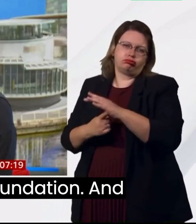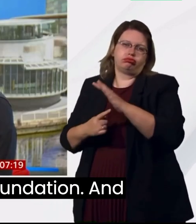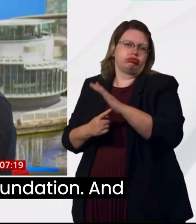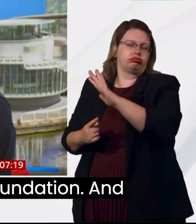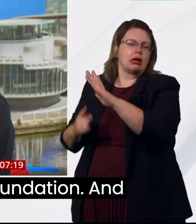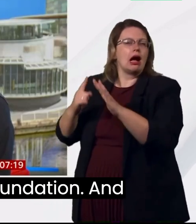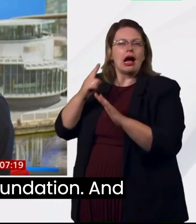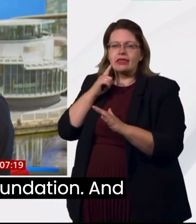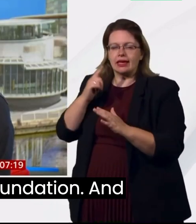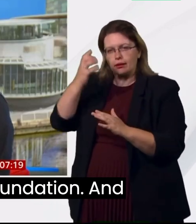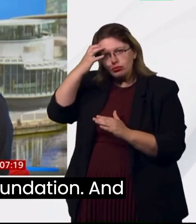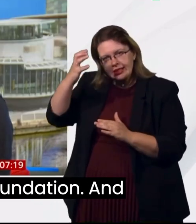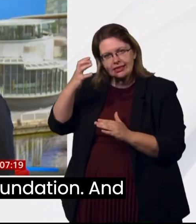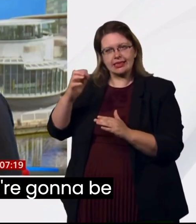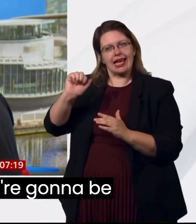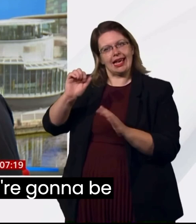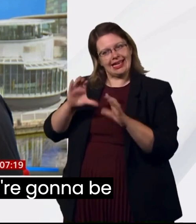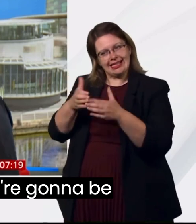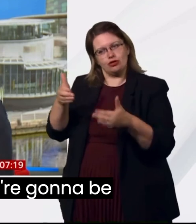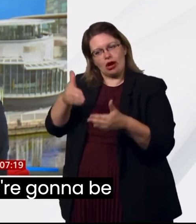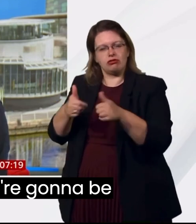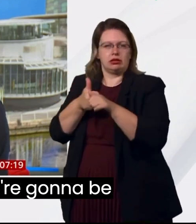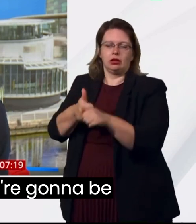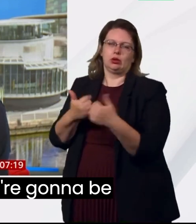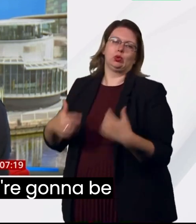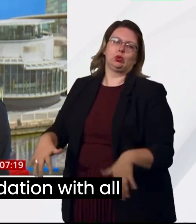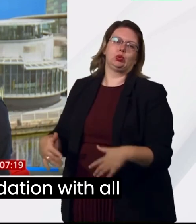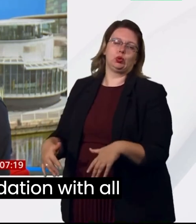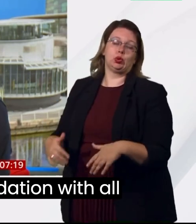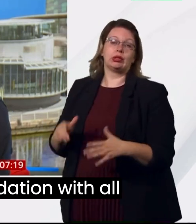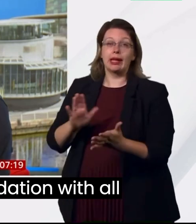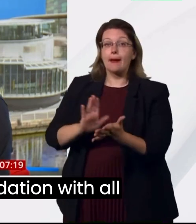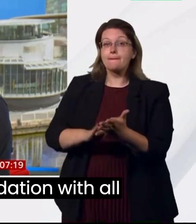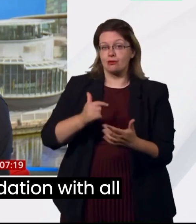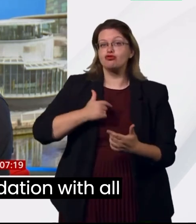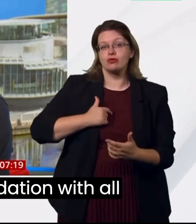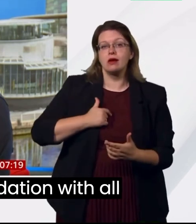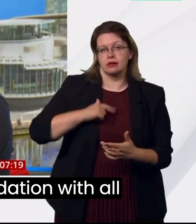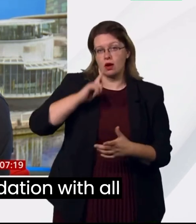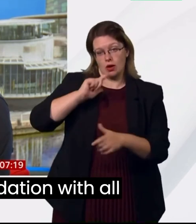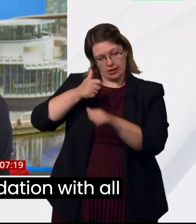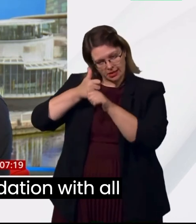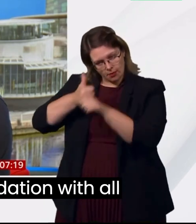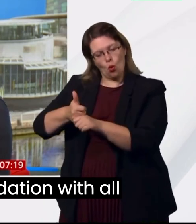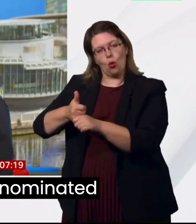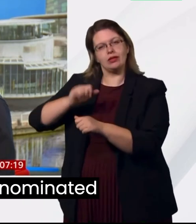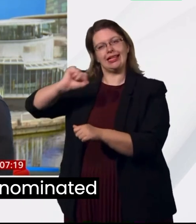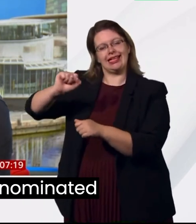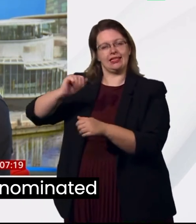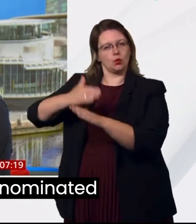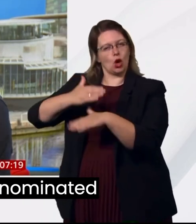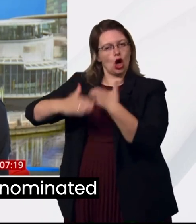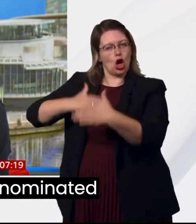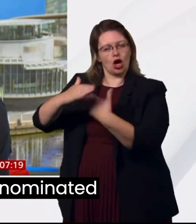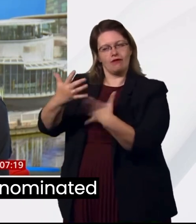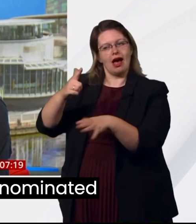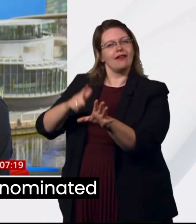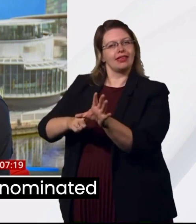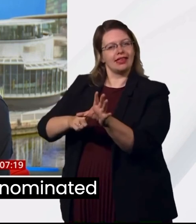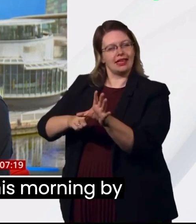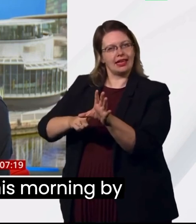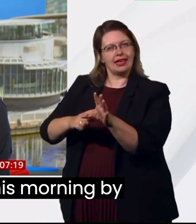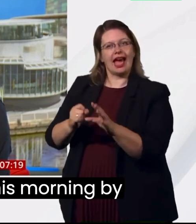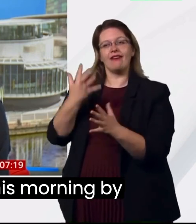by the Prince and the Royal Foundation. And in Greater Manchester, we're going to be supporting the Royal Foundation with all of the work, with the five